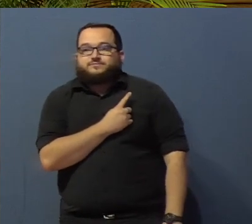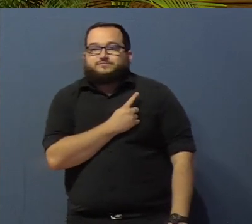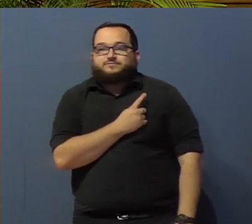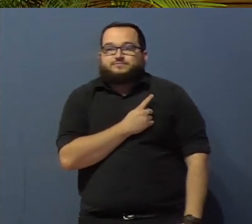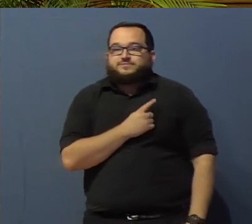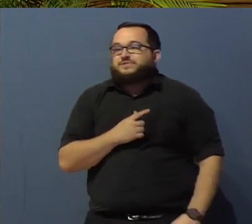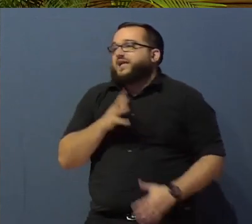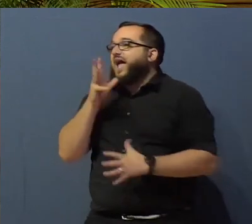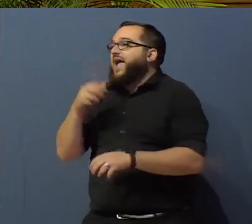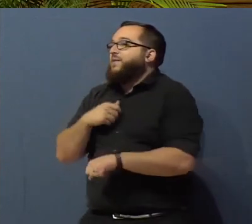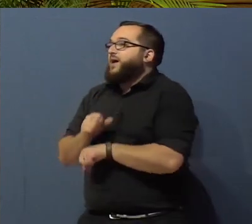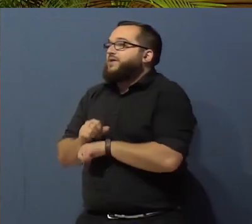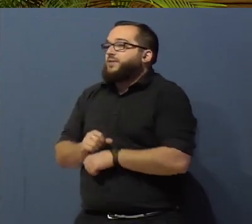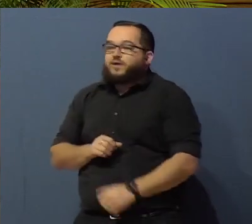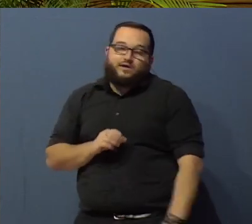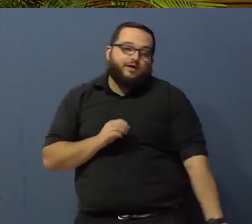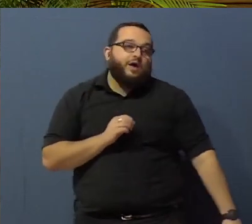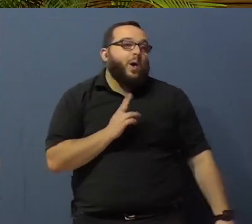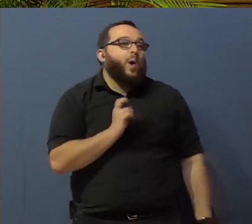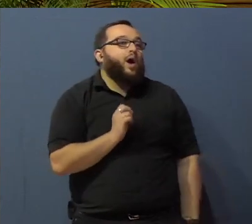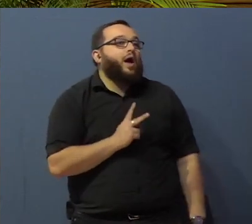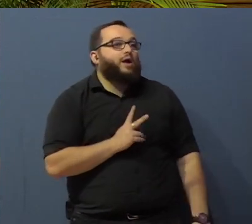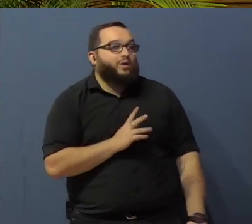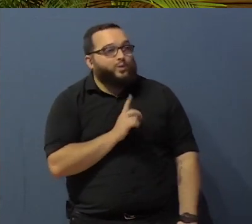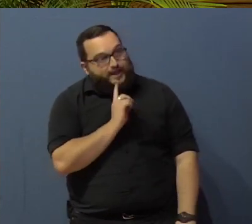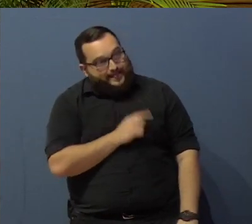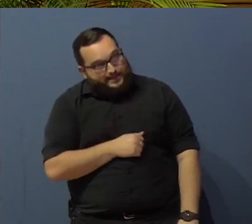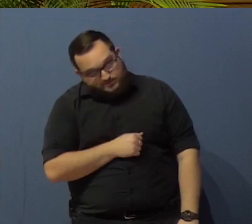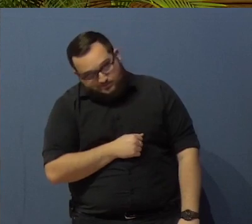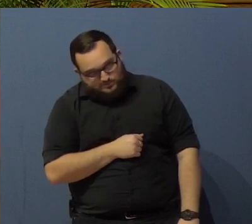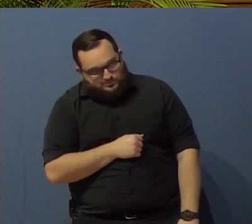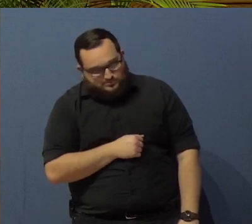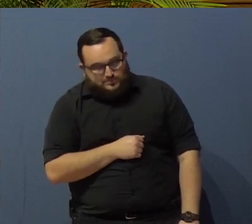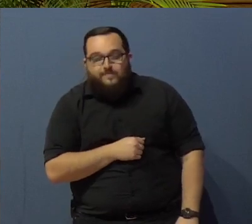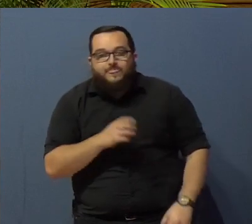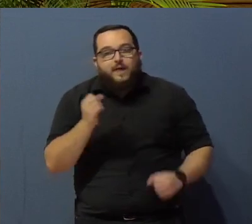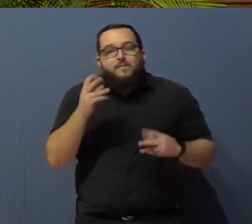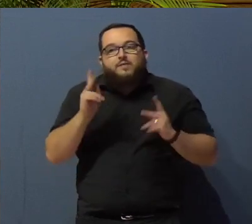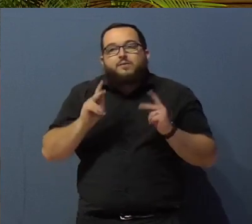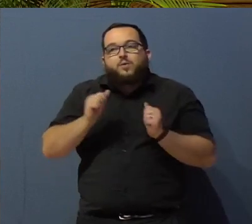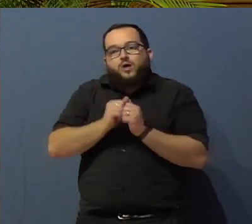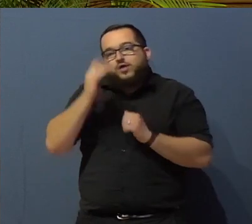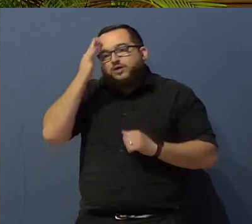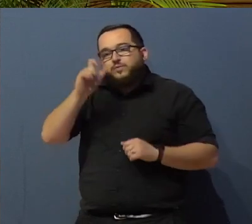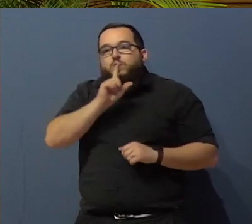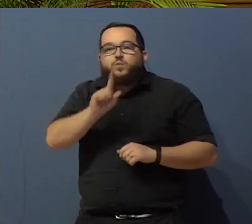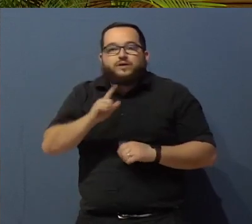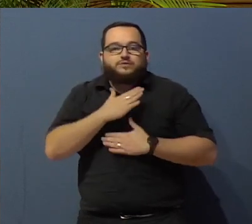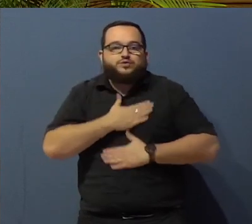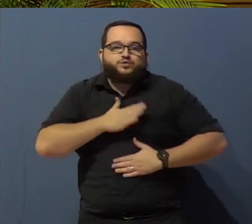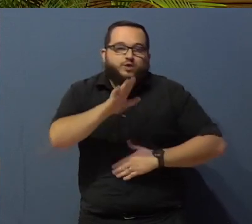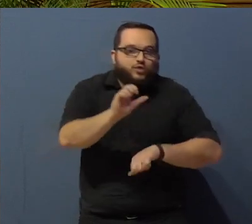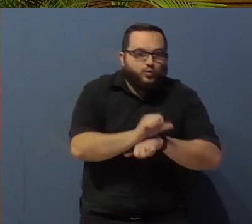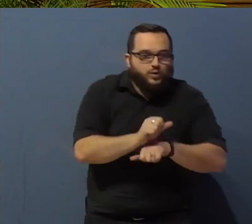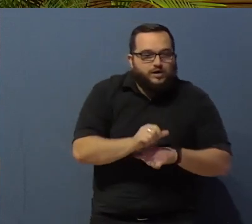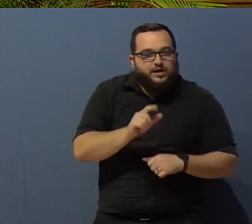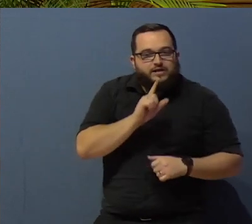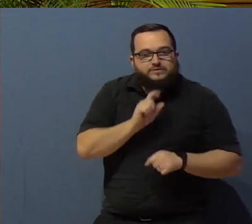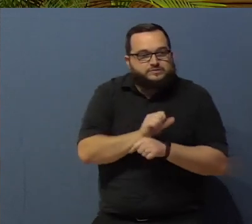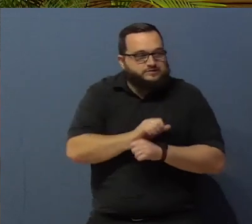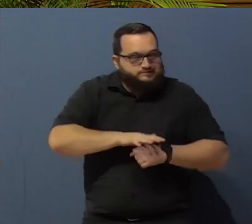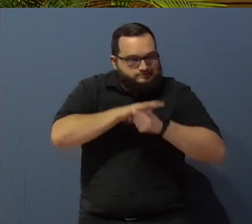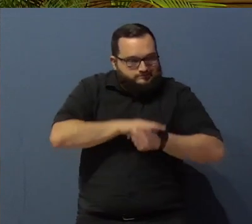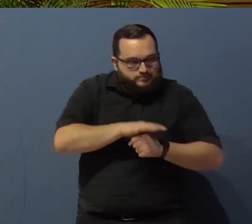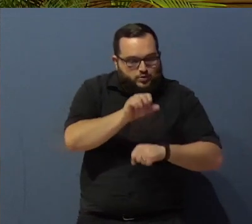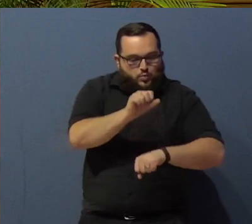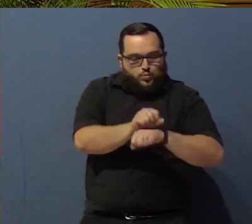please. So a lot of times, people would often, they don't enjoy their work. They find very stressful the work